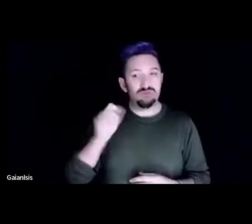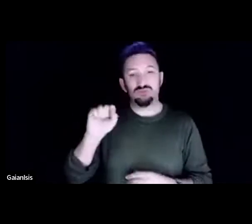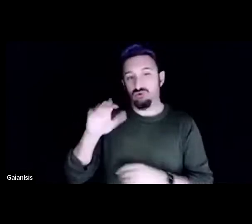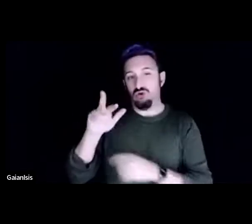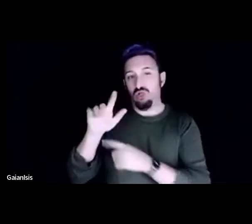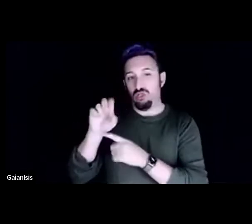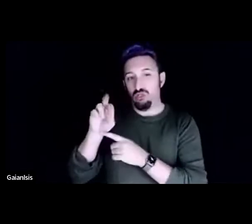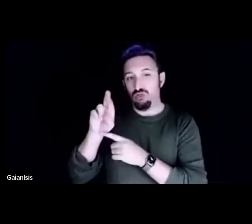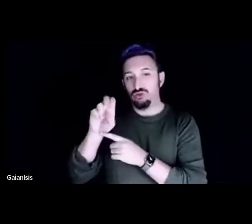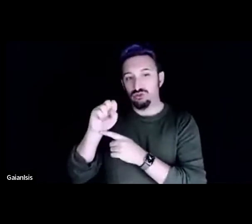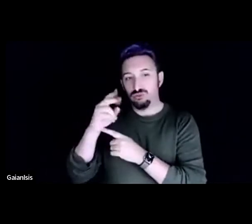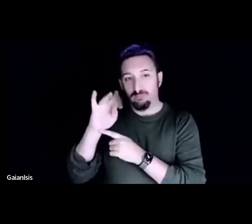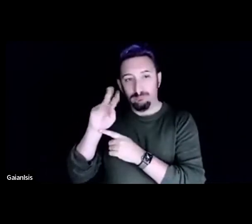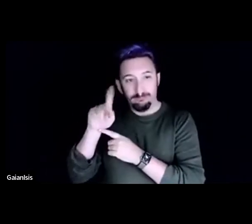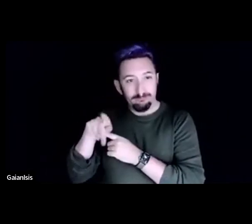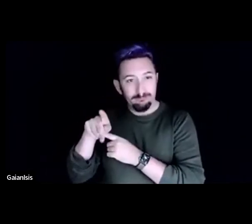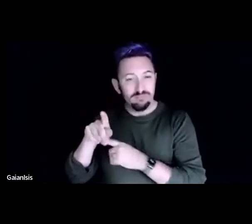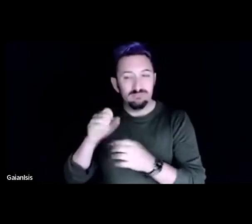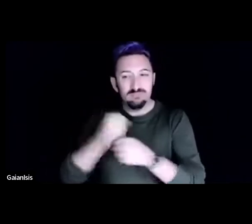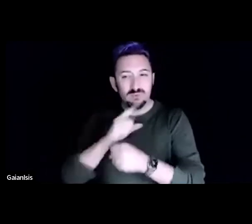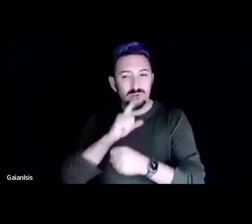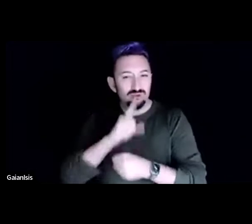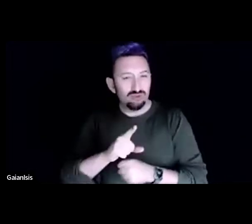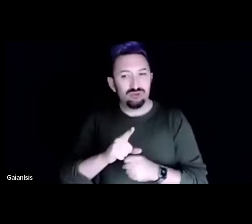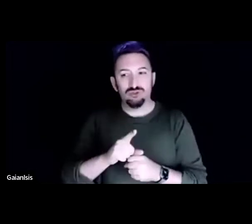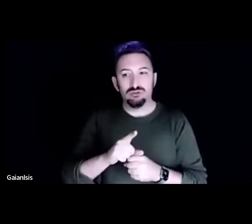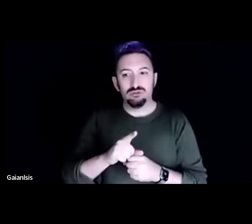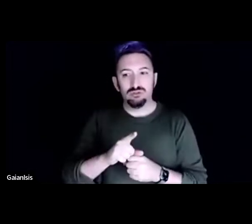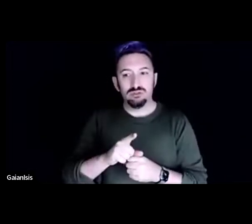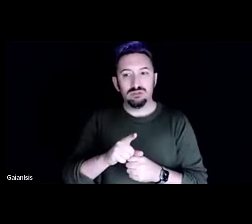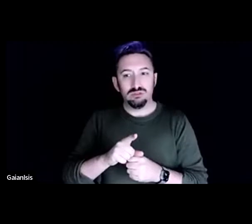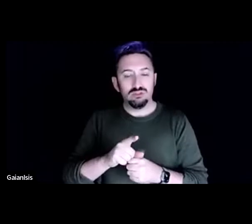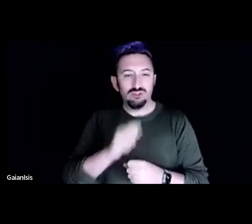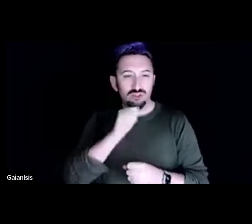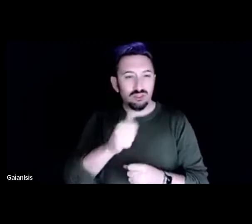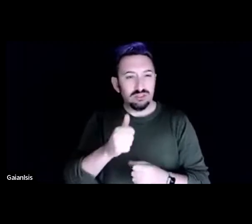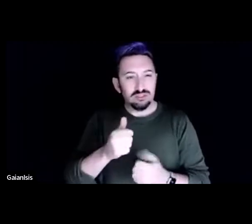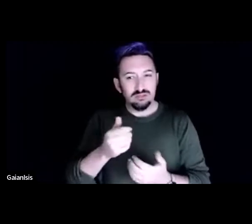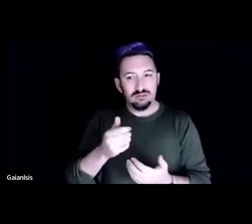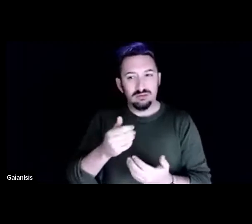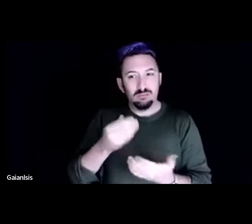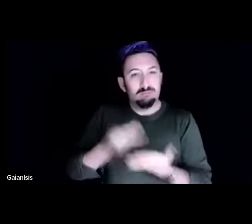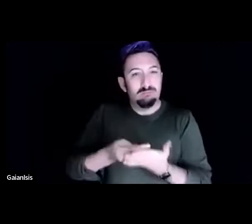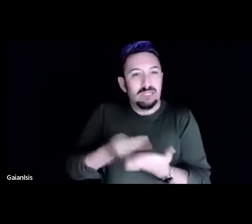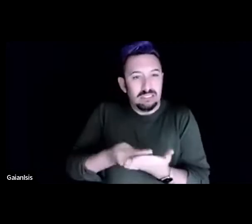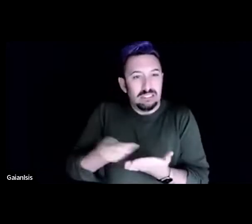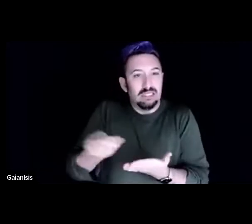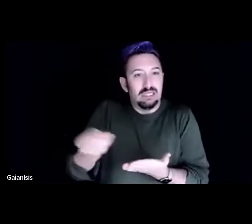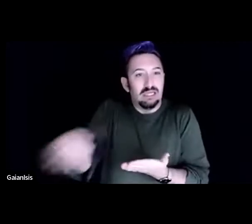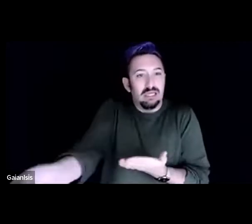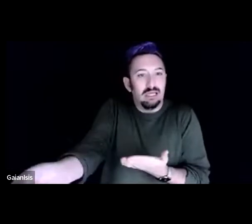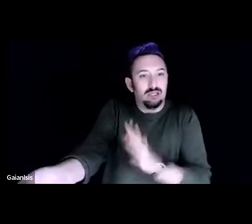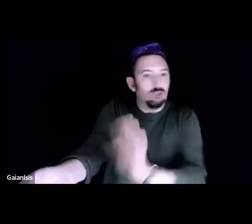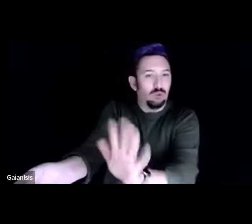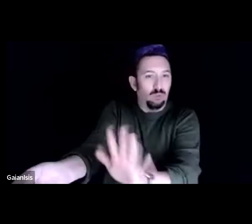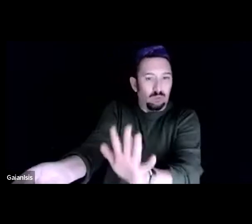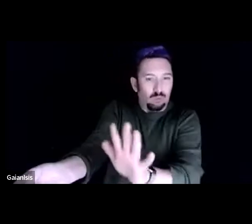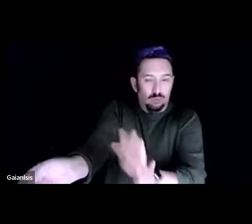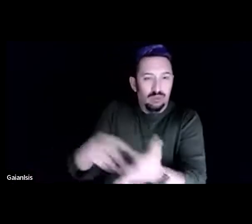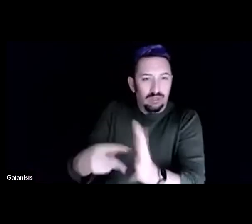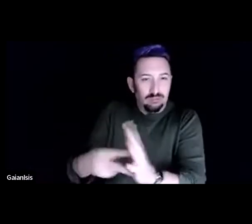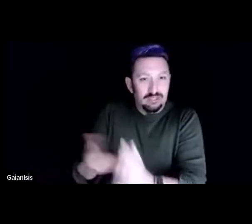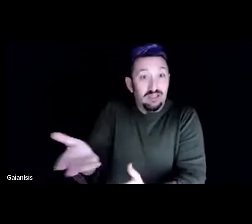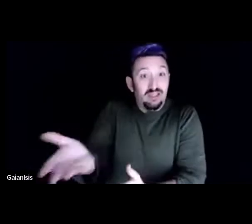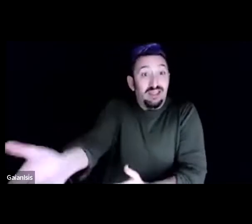handout to different communities, not a handout, but a hand out to just say, hey,